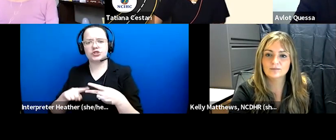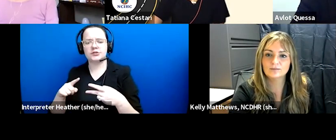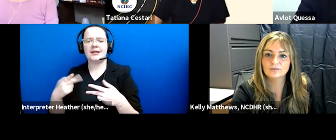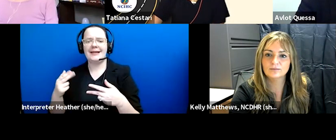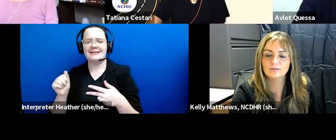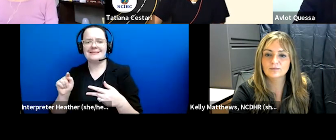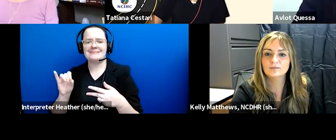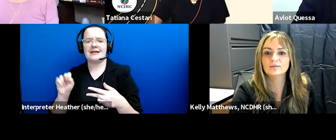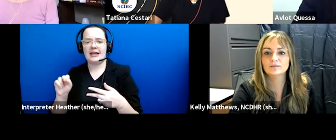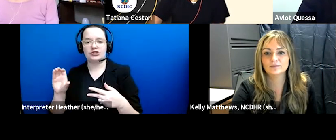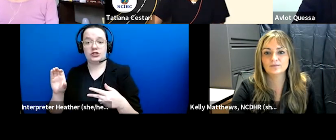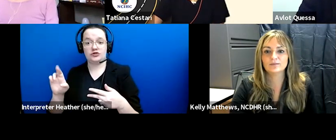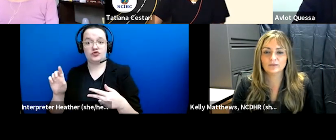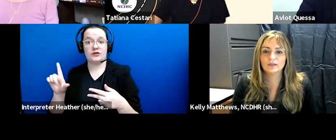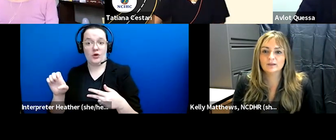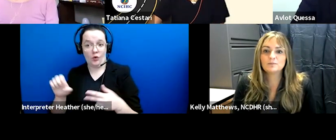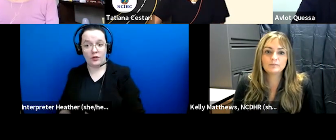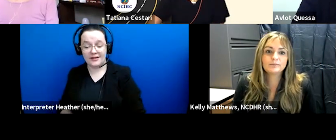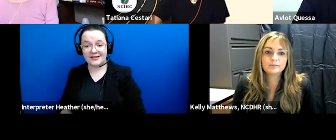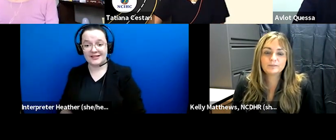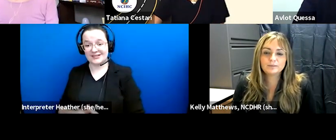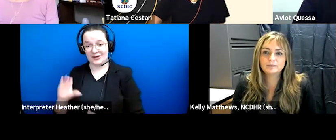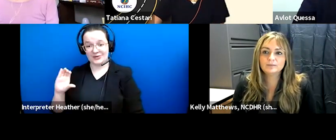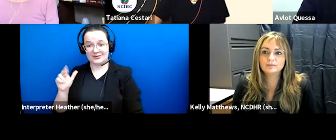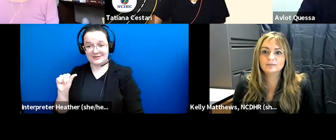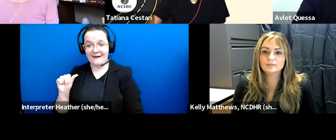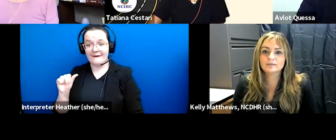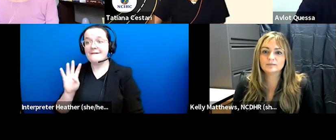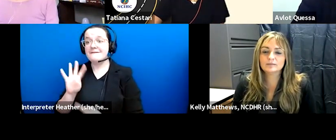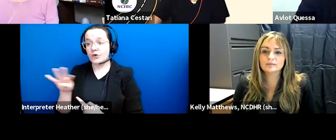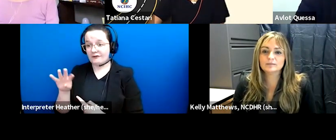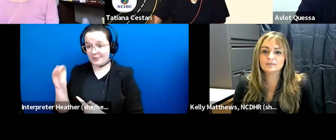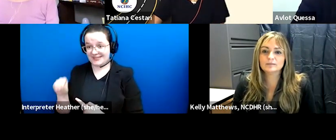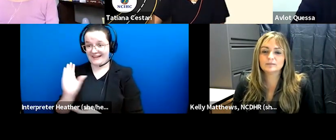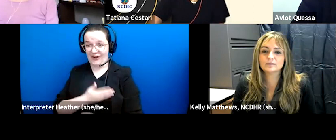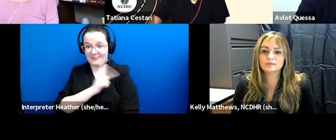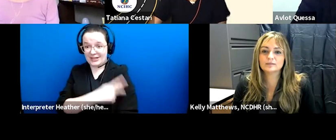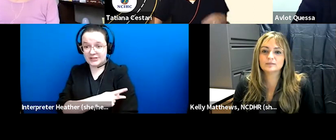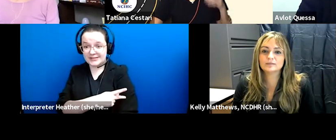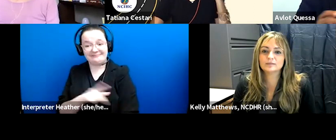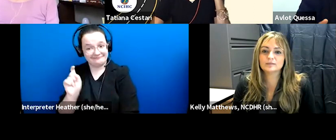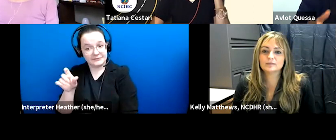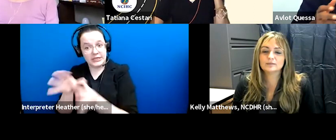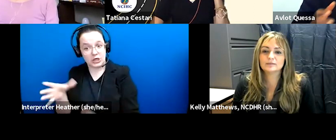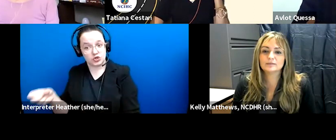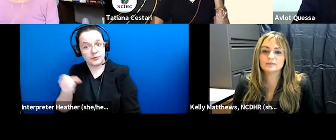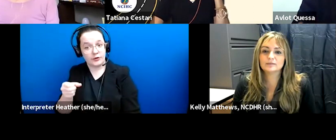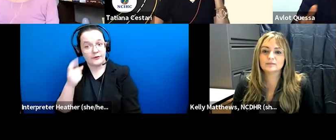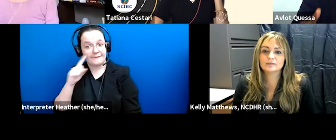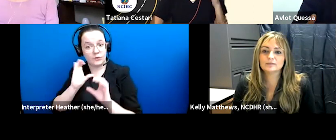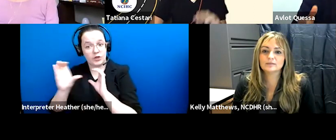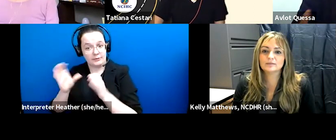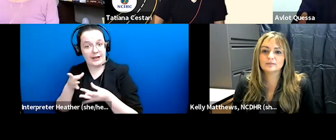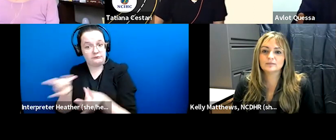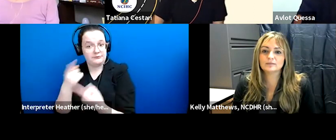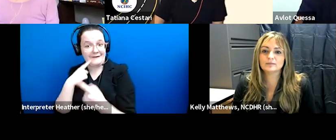alliance 44 percent of the patients that we serve need an interpreter in order to communicate effectively